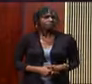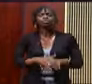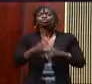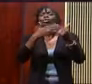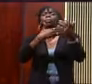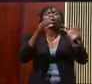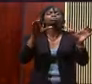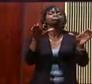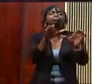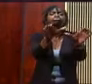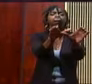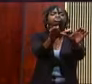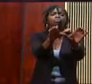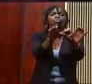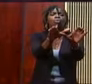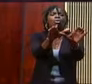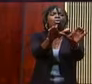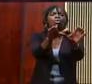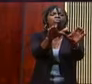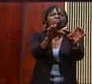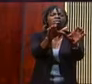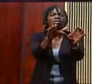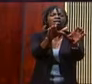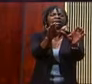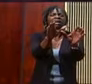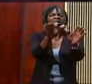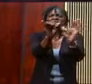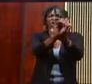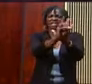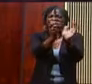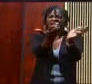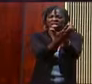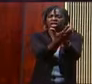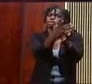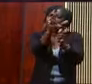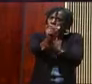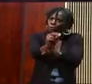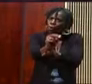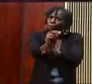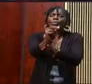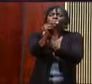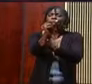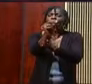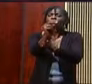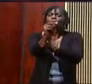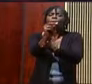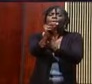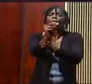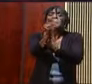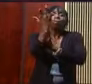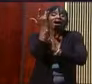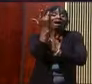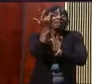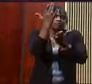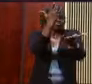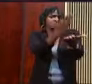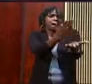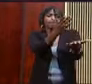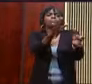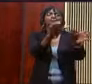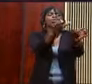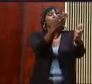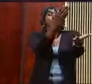doing to define who you are. Because if you lose what you do, the question becomes now, who are you?